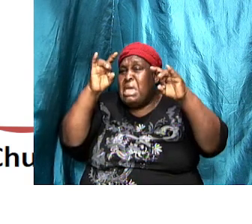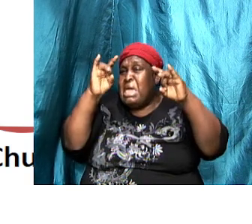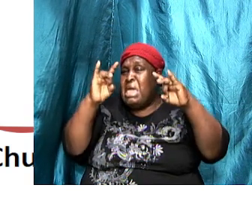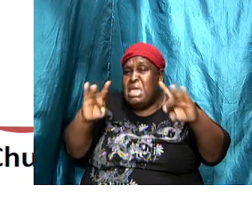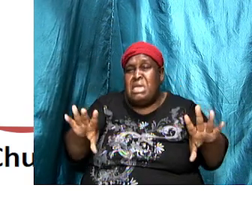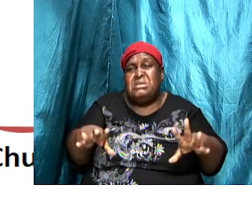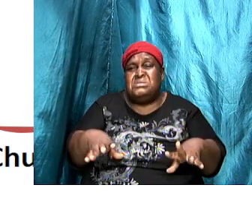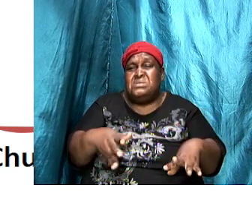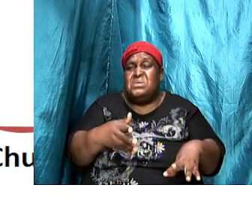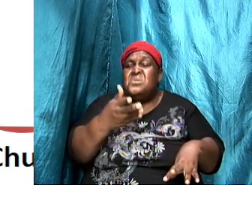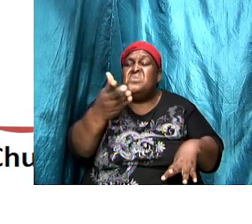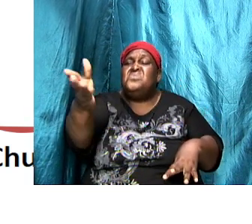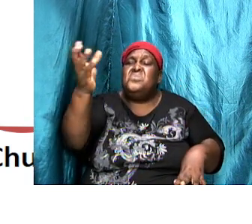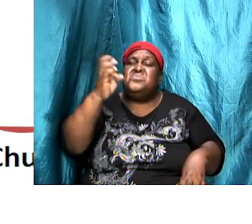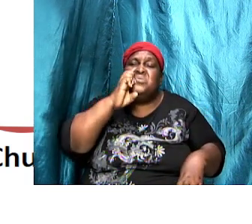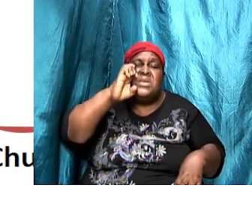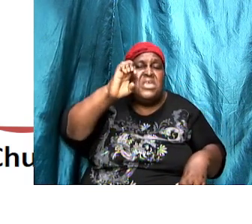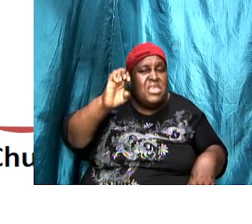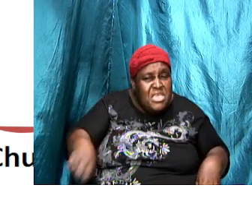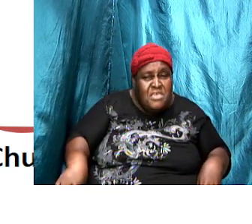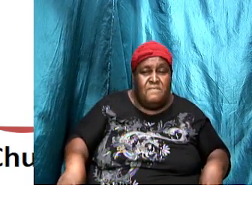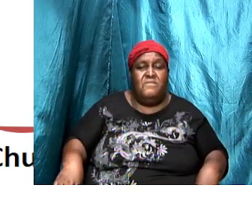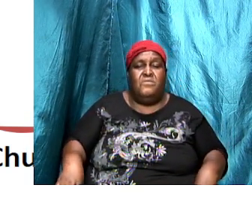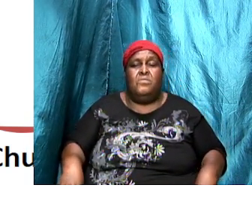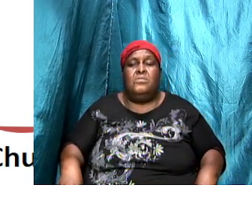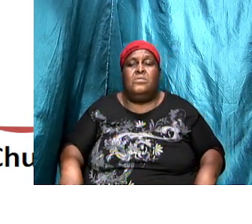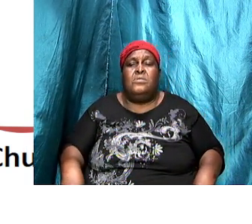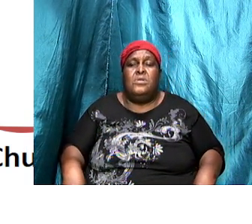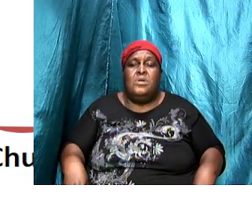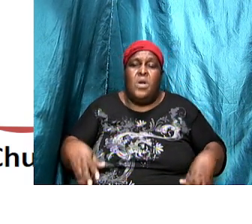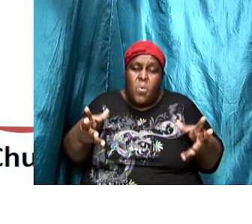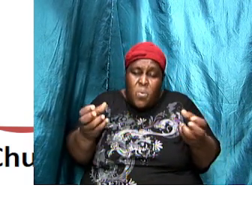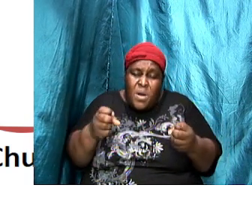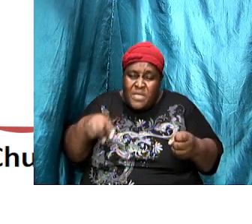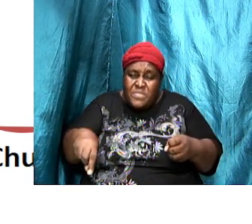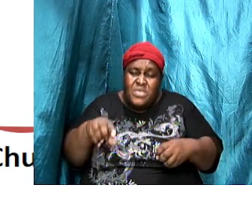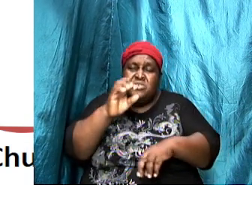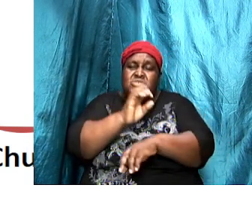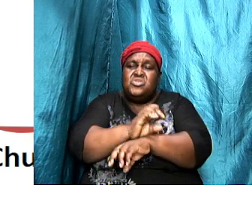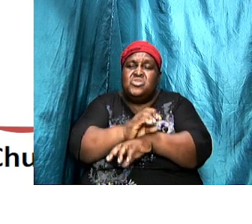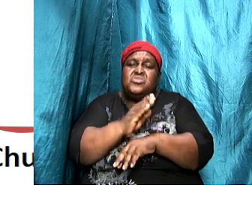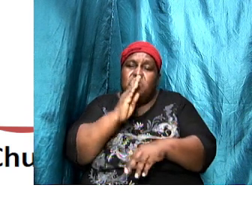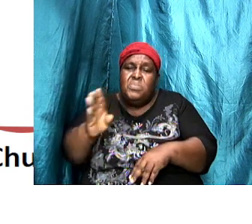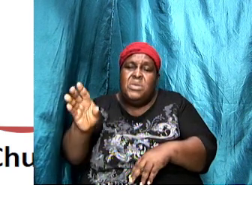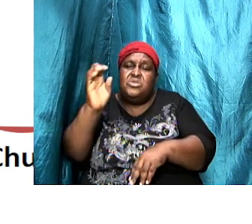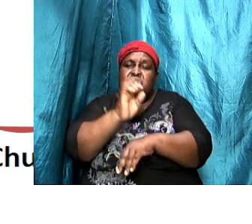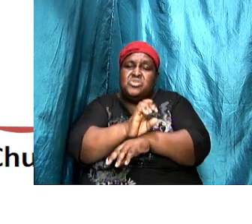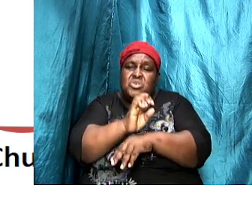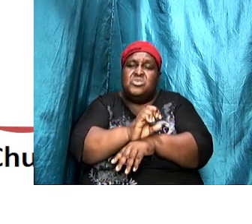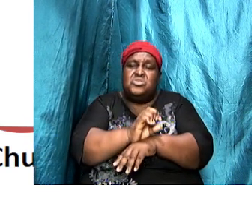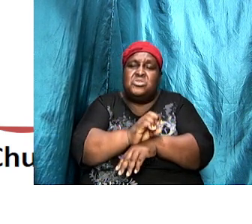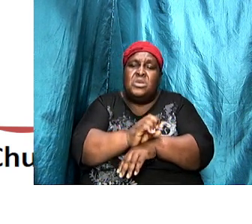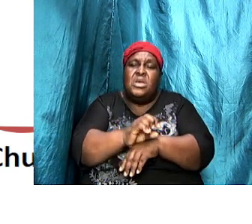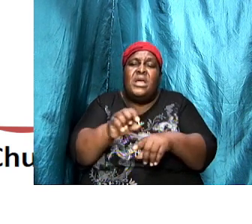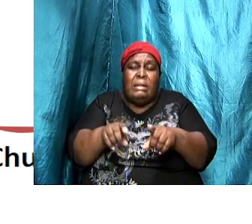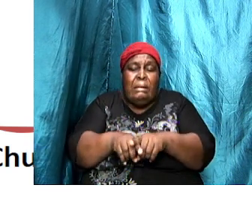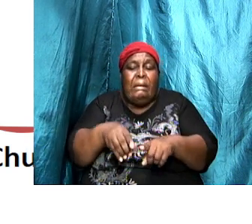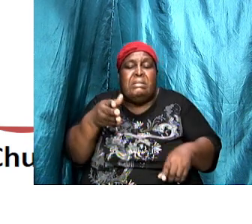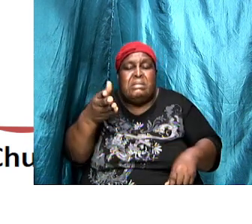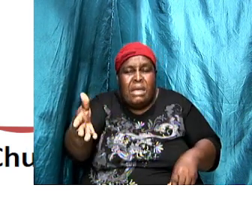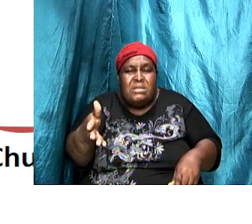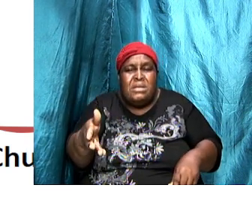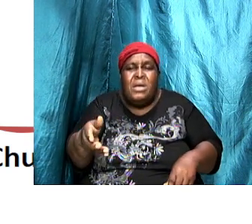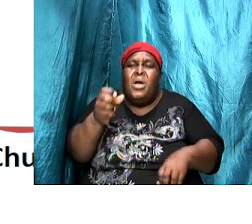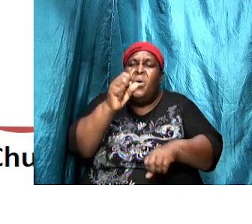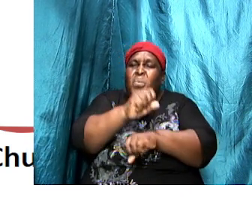put up with foolishness and I want I want this church to be a church like that that their